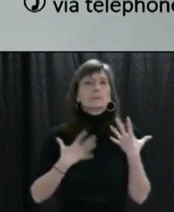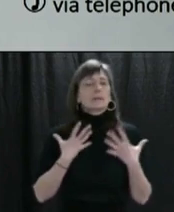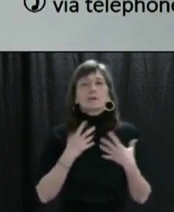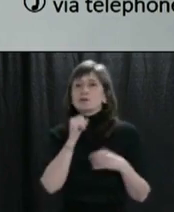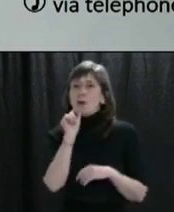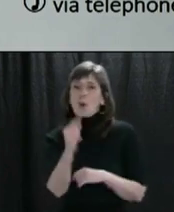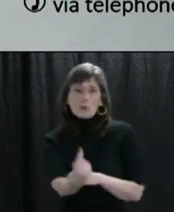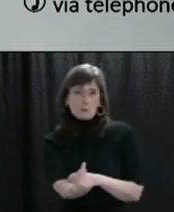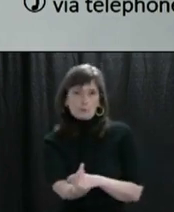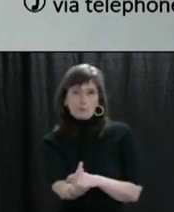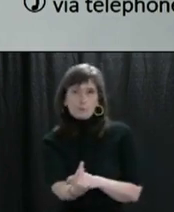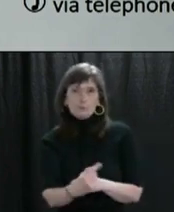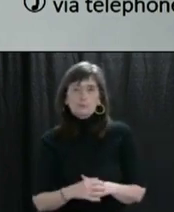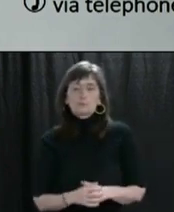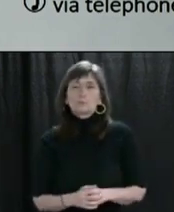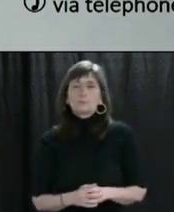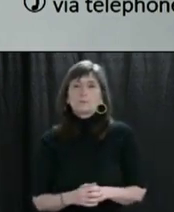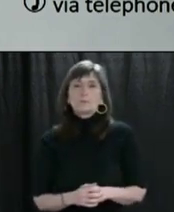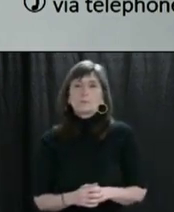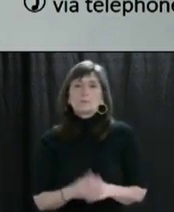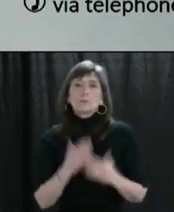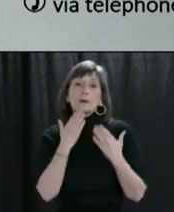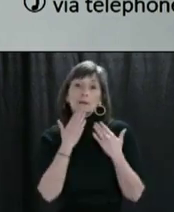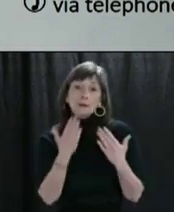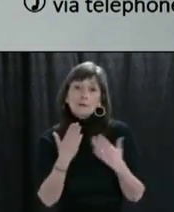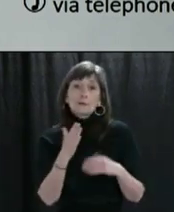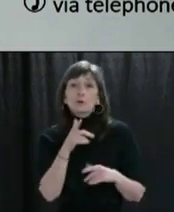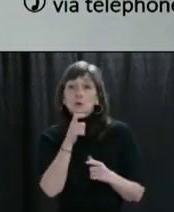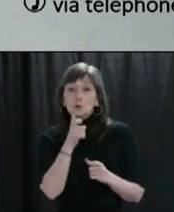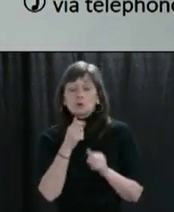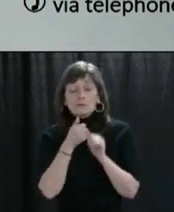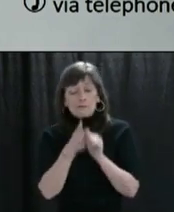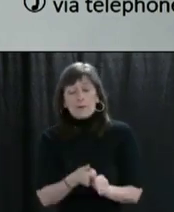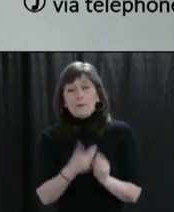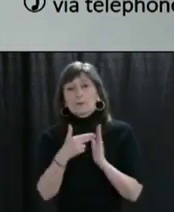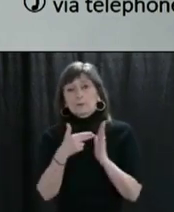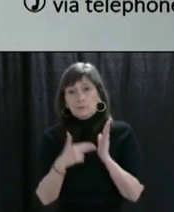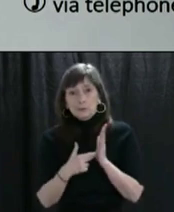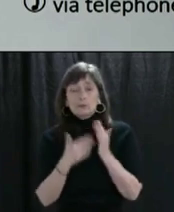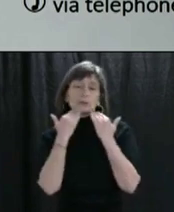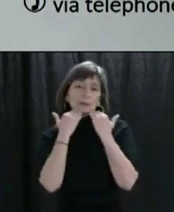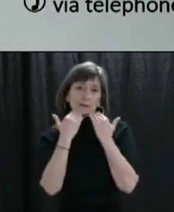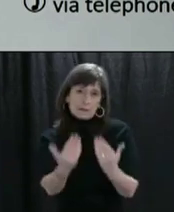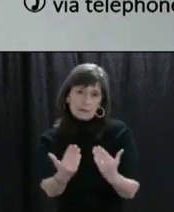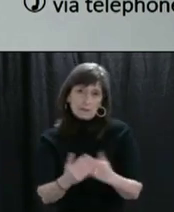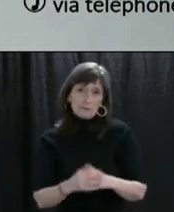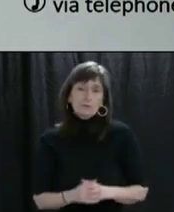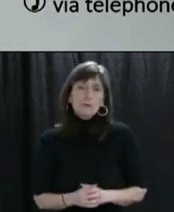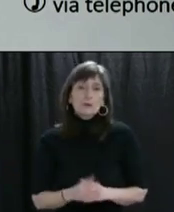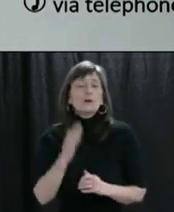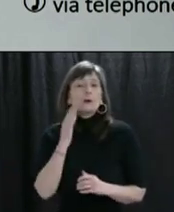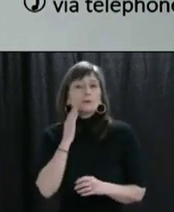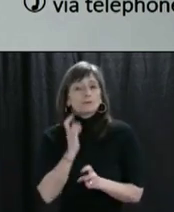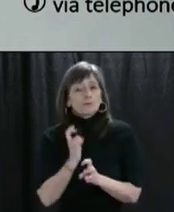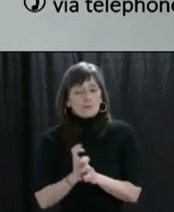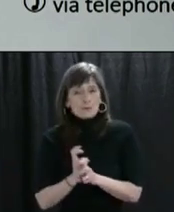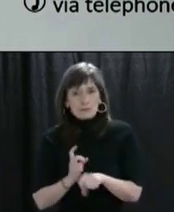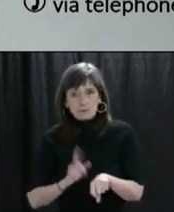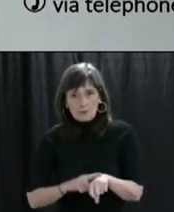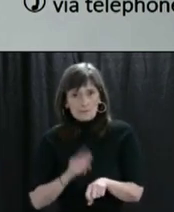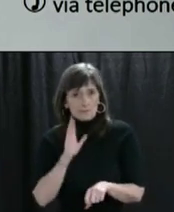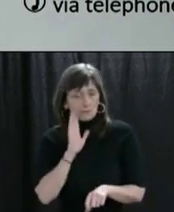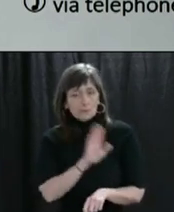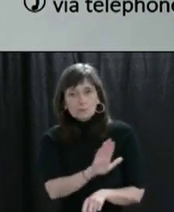alone. I want to thank everyone for doing their part for complying with our public health measures. I know how difficult this is for